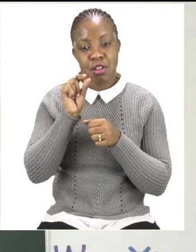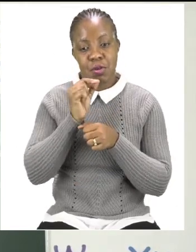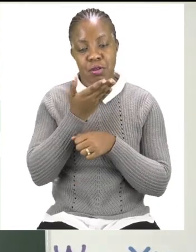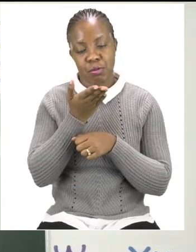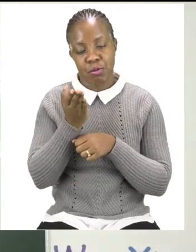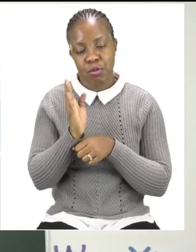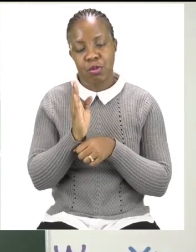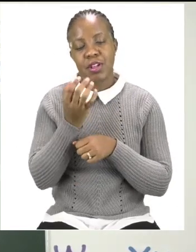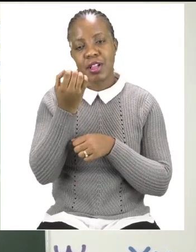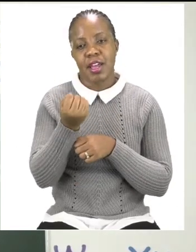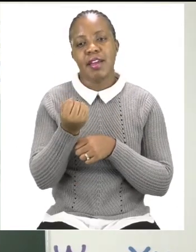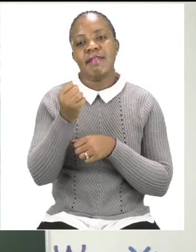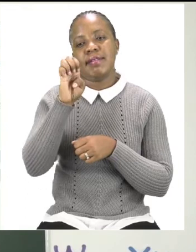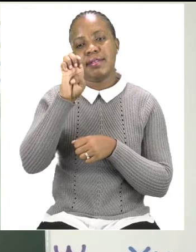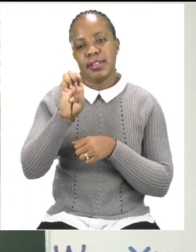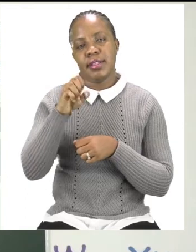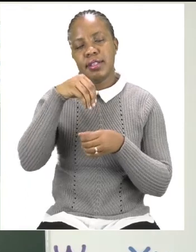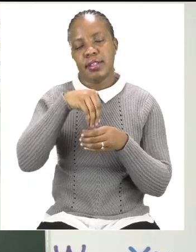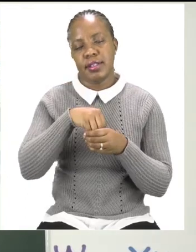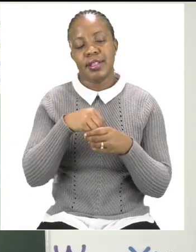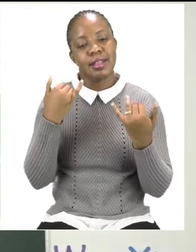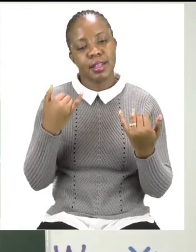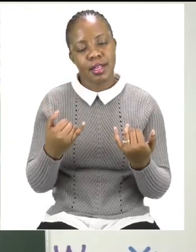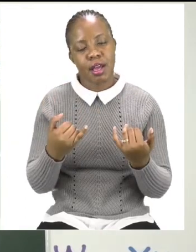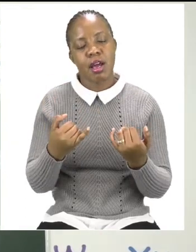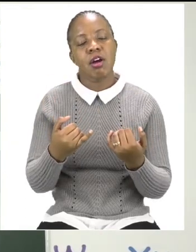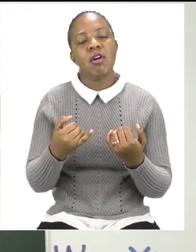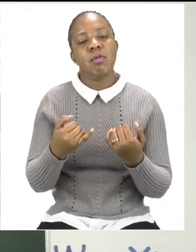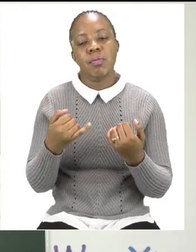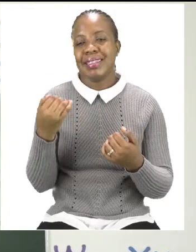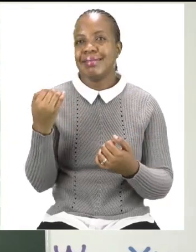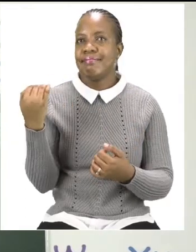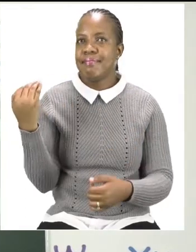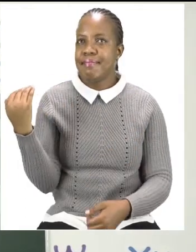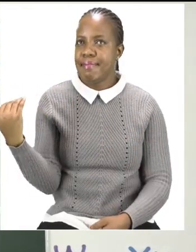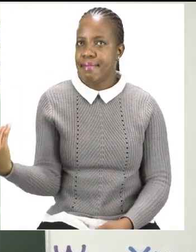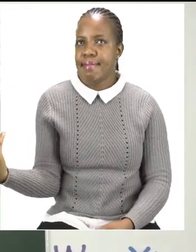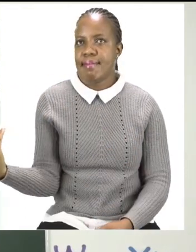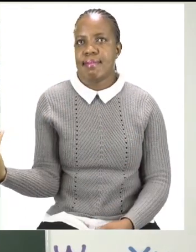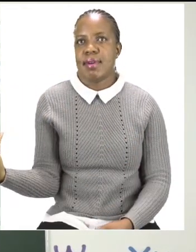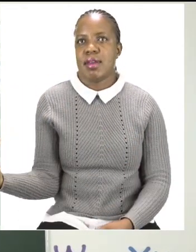make the word bed. Now, when we say the word B, A, D,